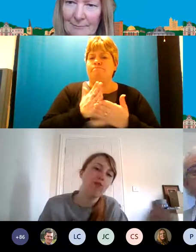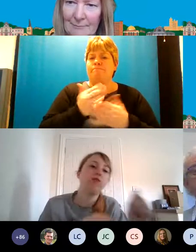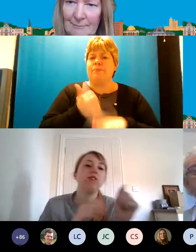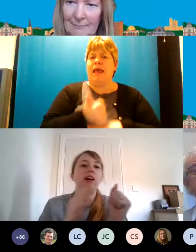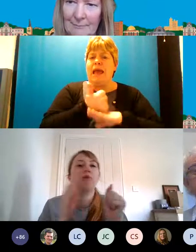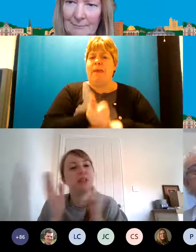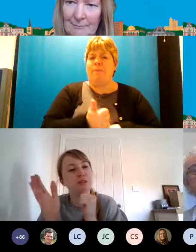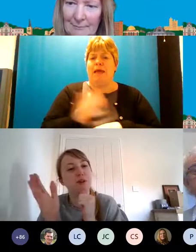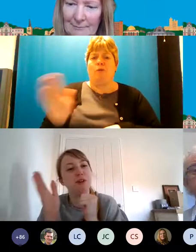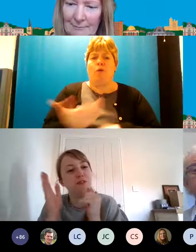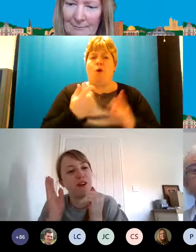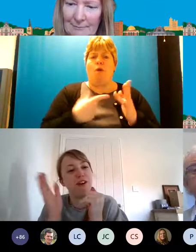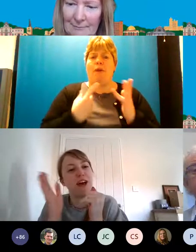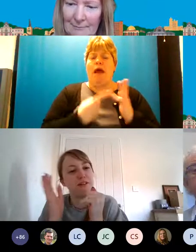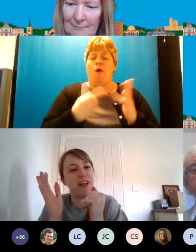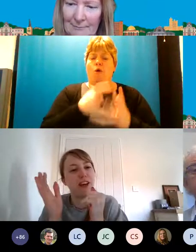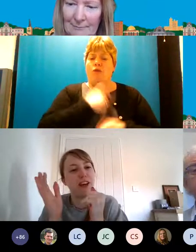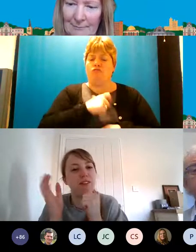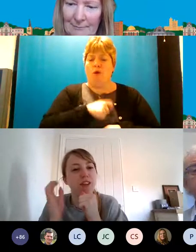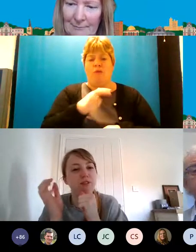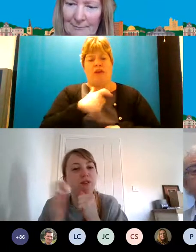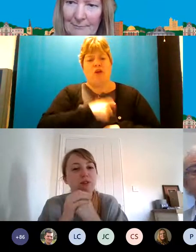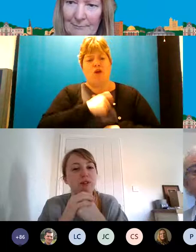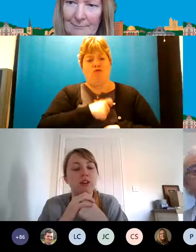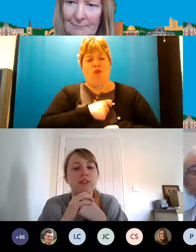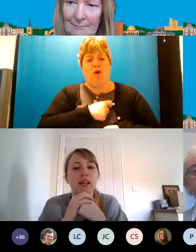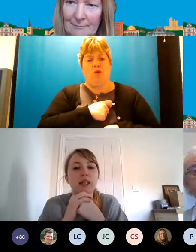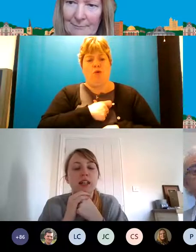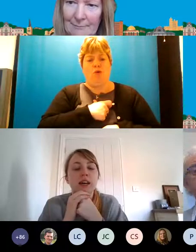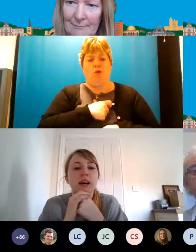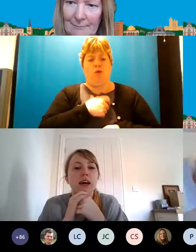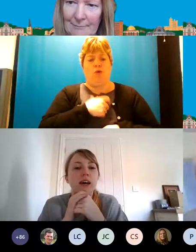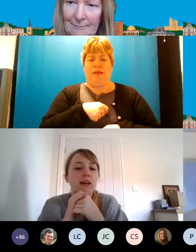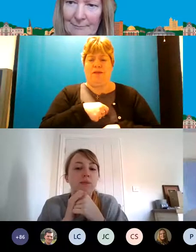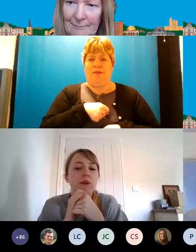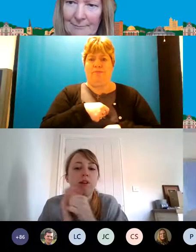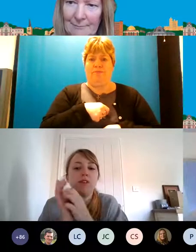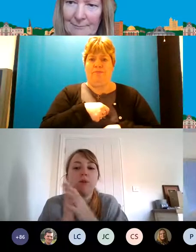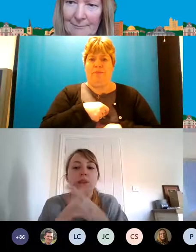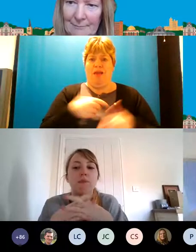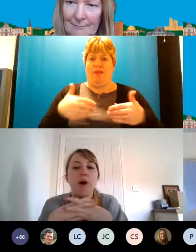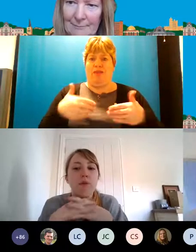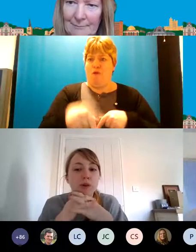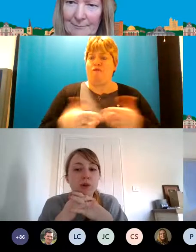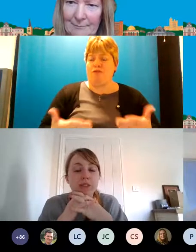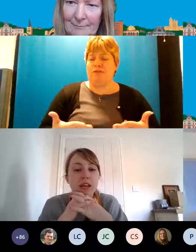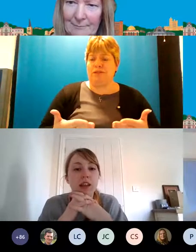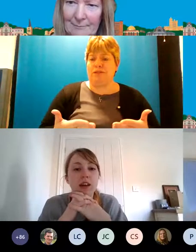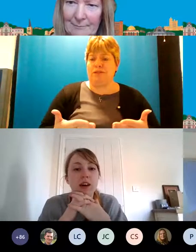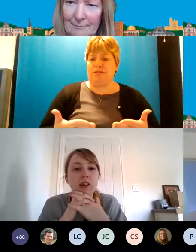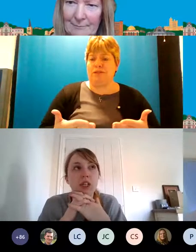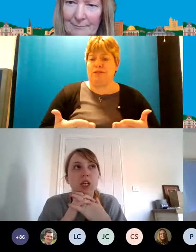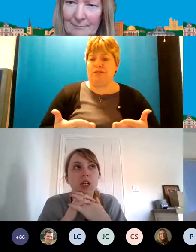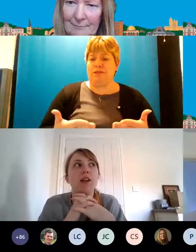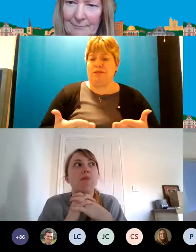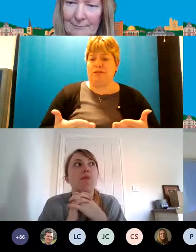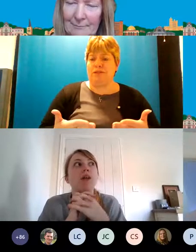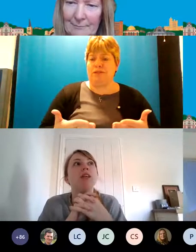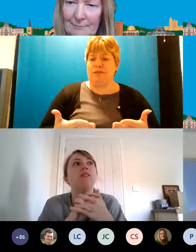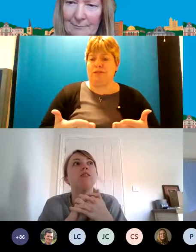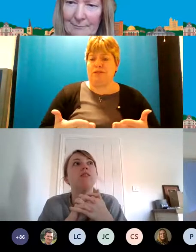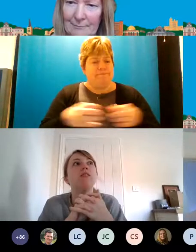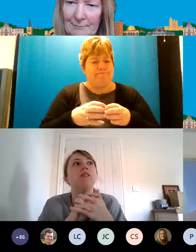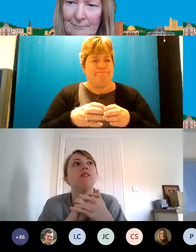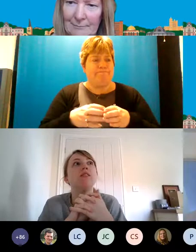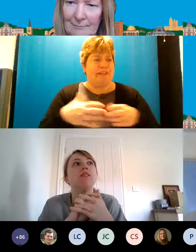all my other roles and with this role it's very heavily kind of at the forefront of it um and obviously i'm part of mental health together which kind